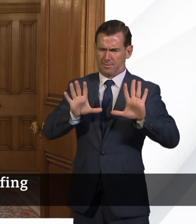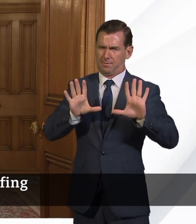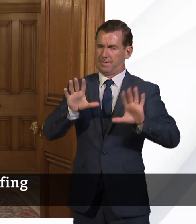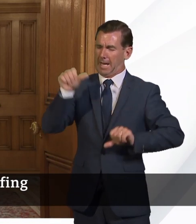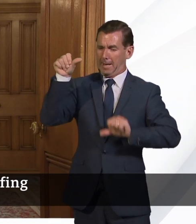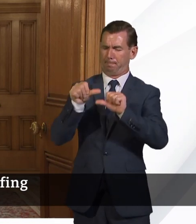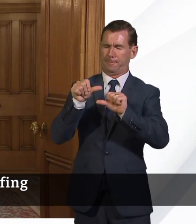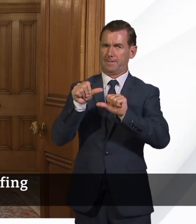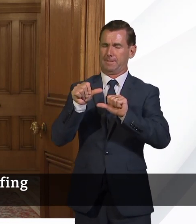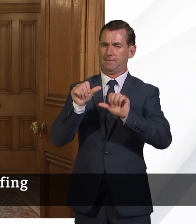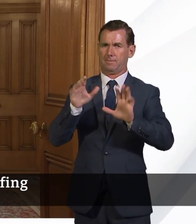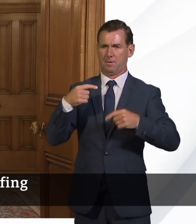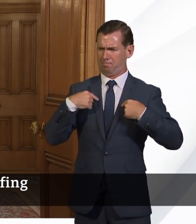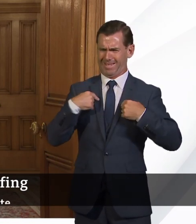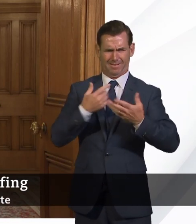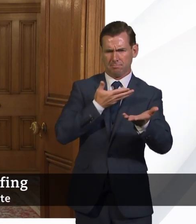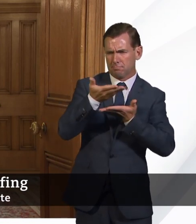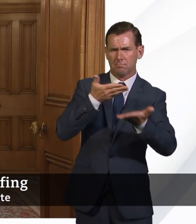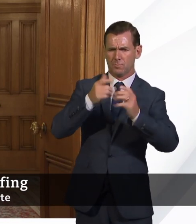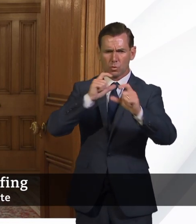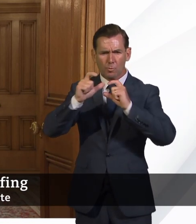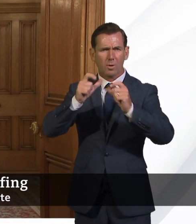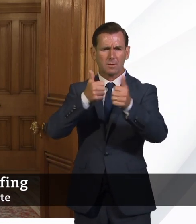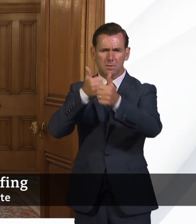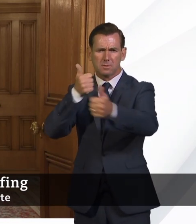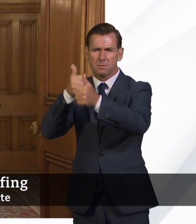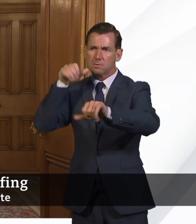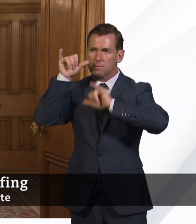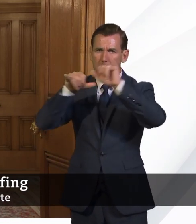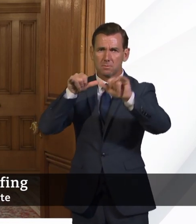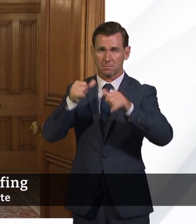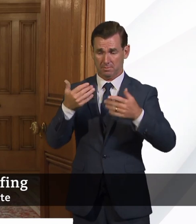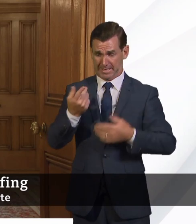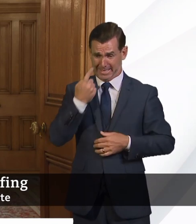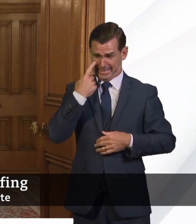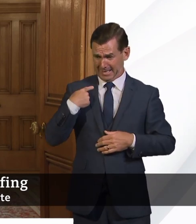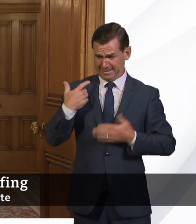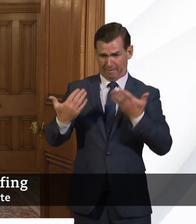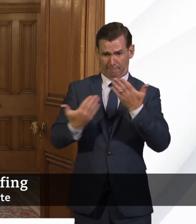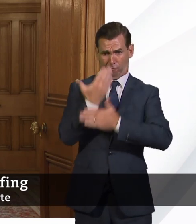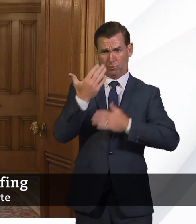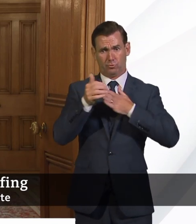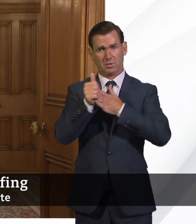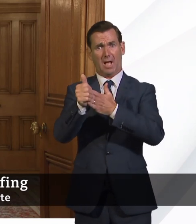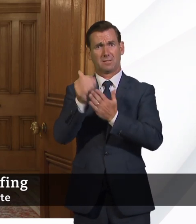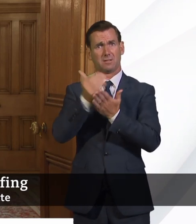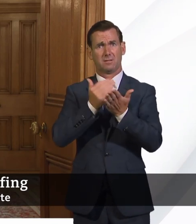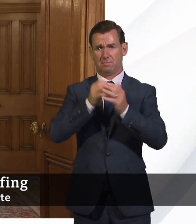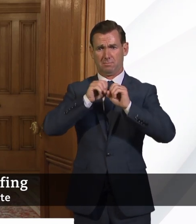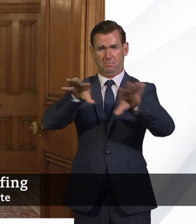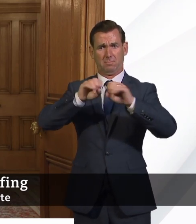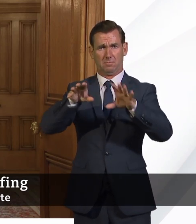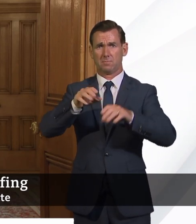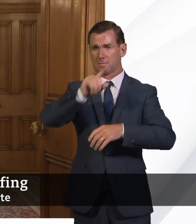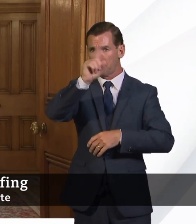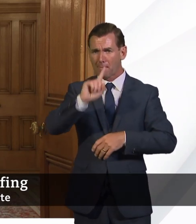with the airlines and aviation sector the whole time about this. Indeed, we issued actually fresh guidance just yesterday for aviation and for